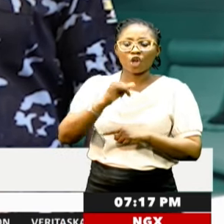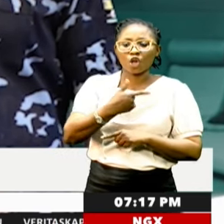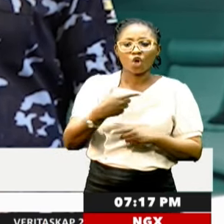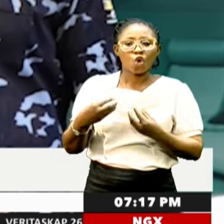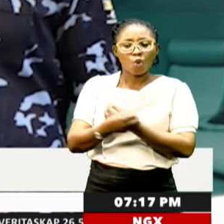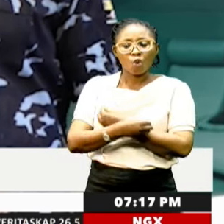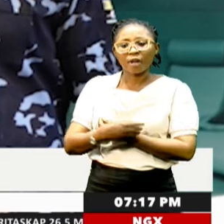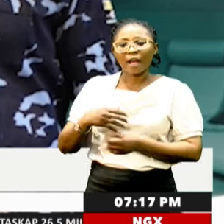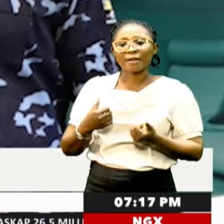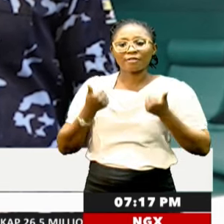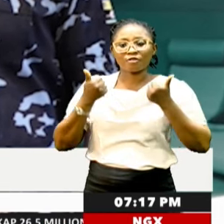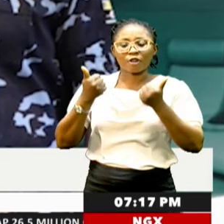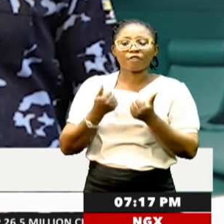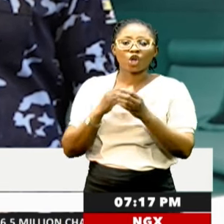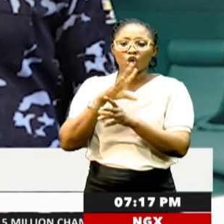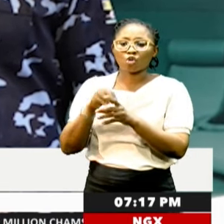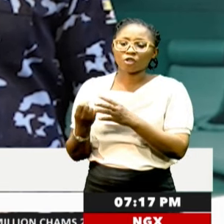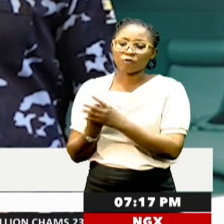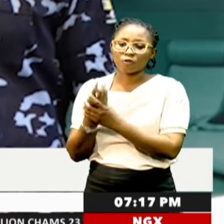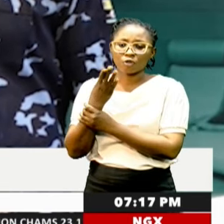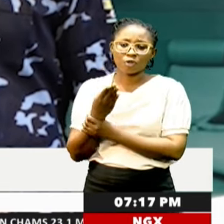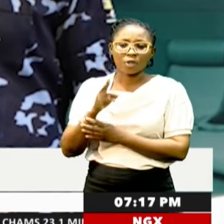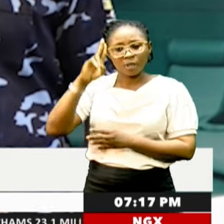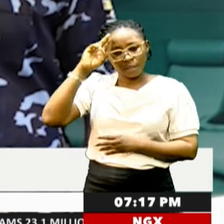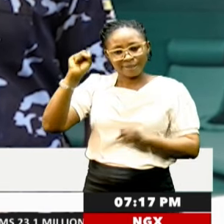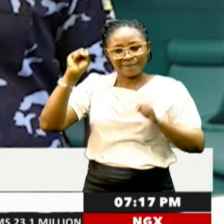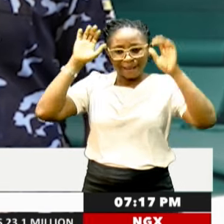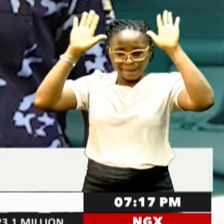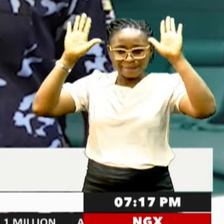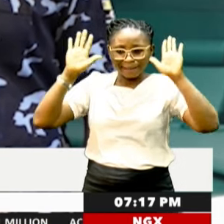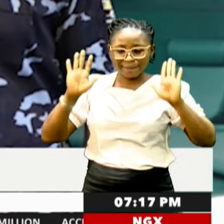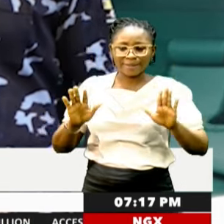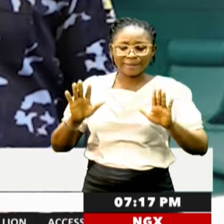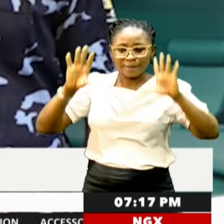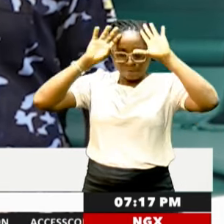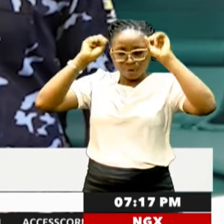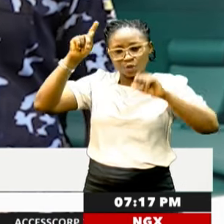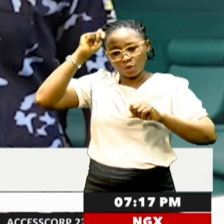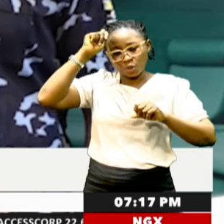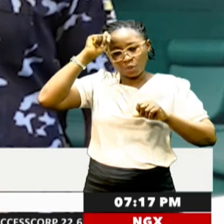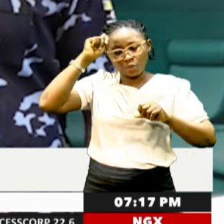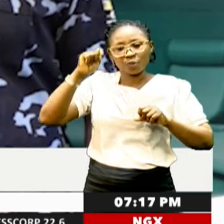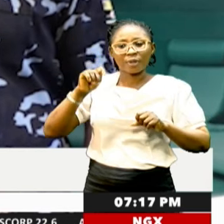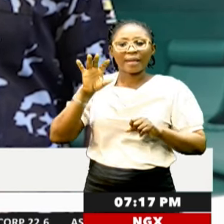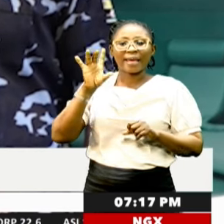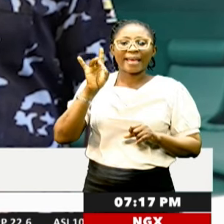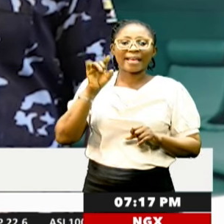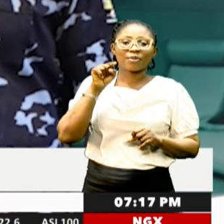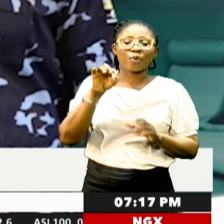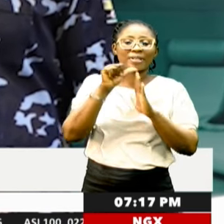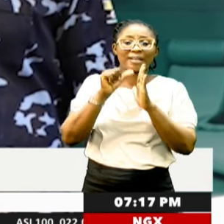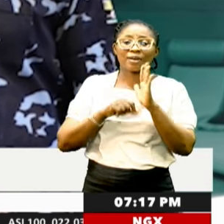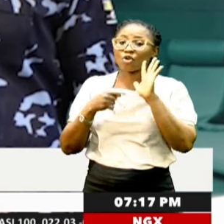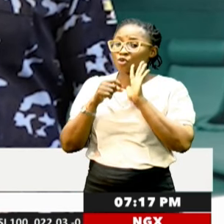inclusive growth. His Excellency, President Bola, our continuous aid for an agenda signals